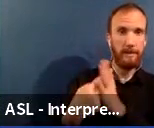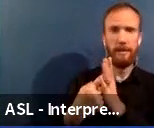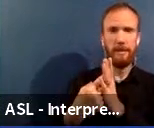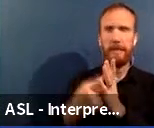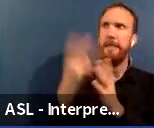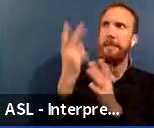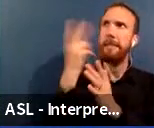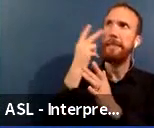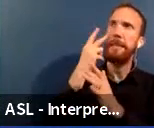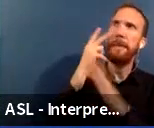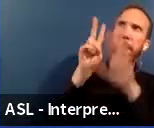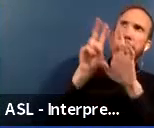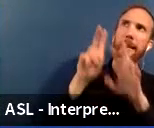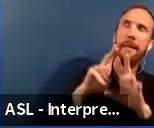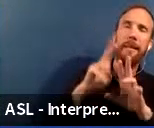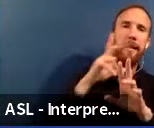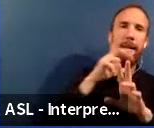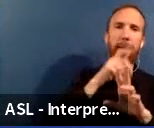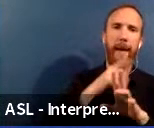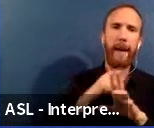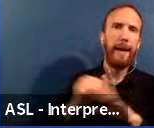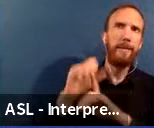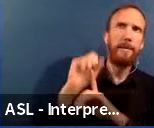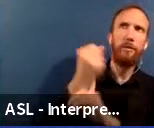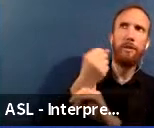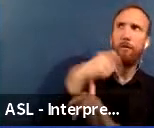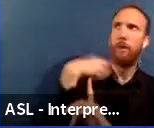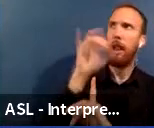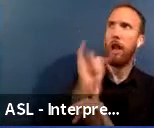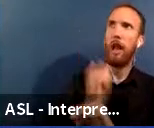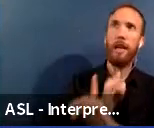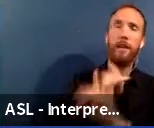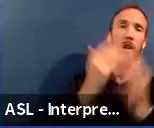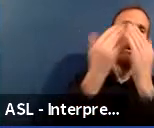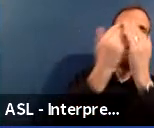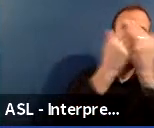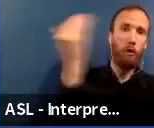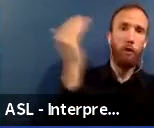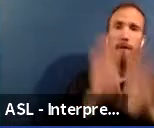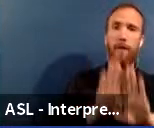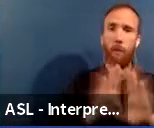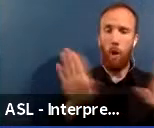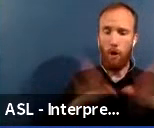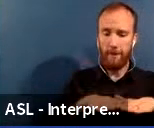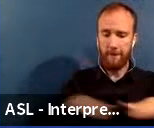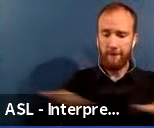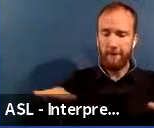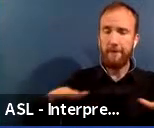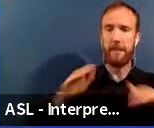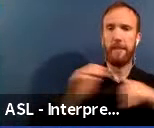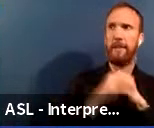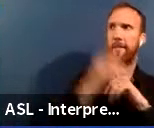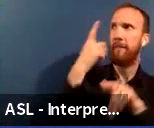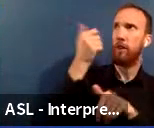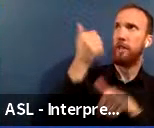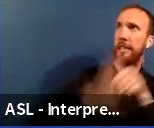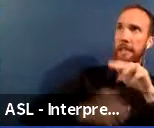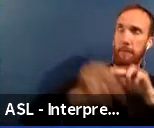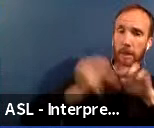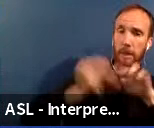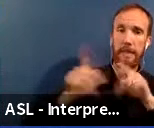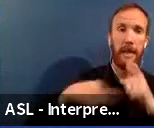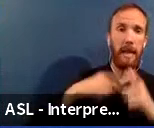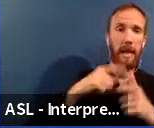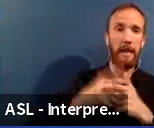and conditions of all existing systems, the roofs, the walls, the finishes we talked about for each modular, and then develop a list of